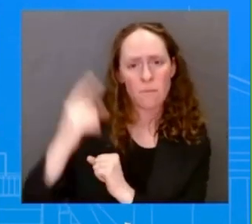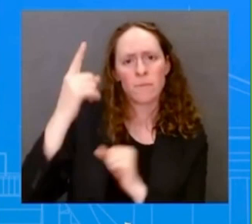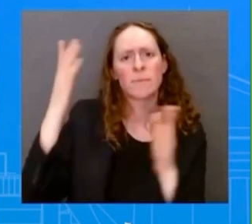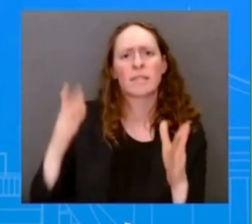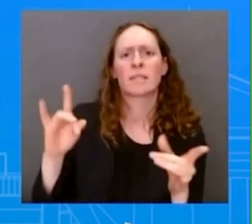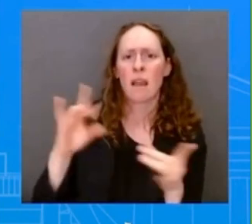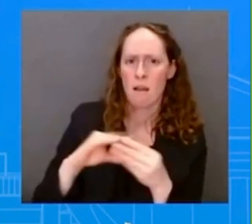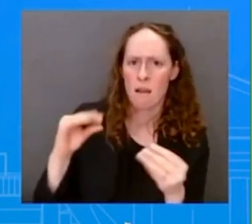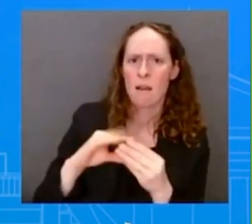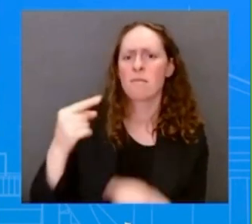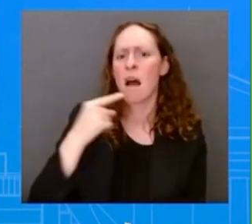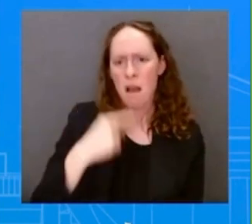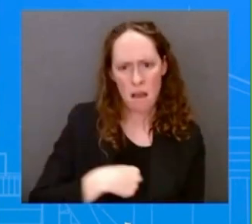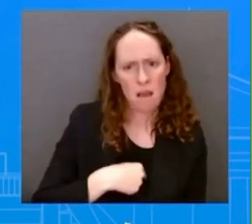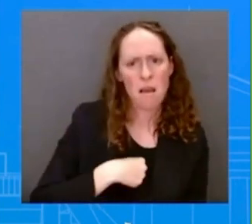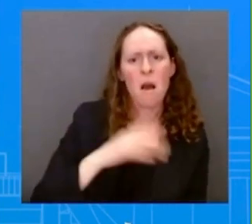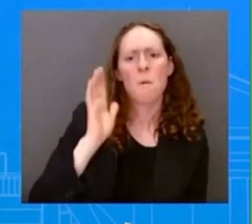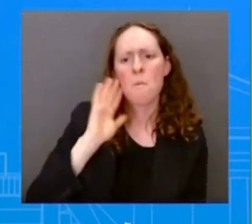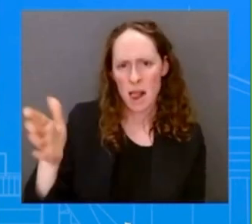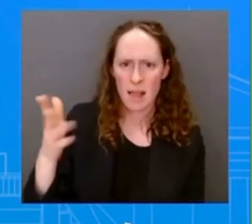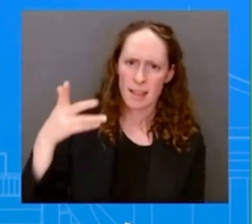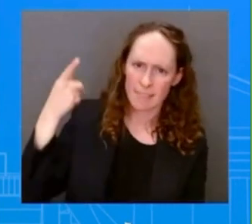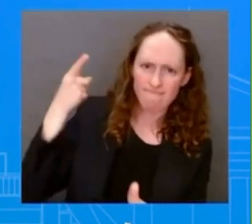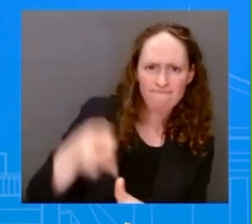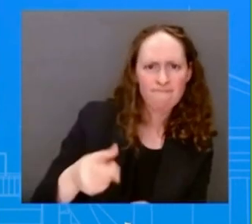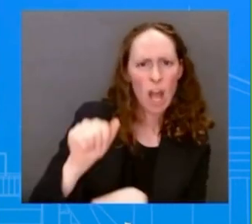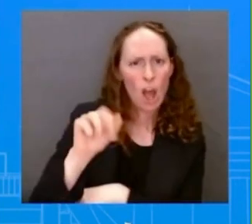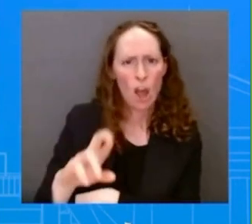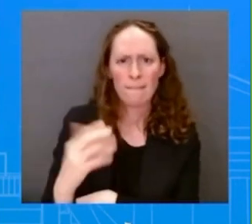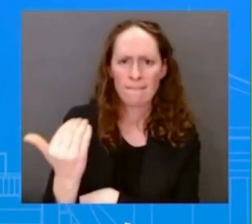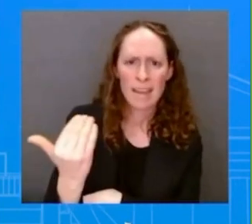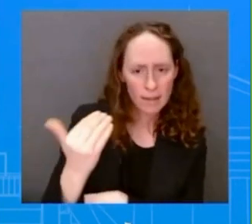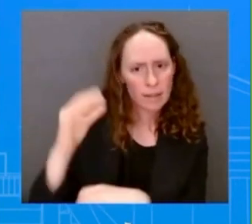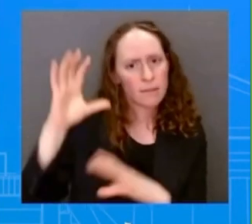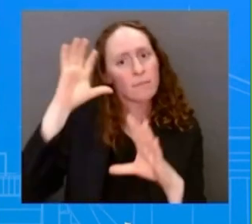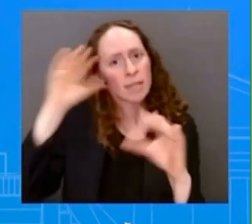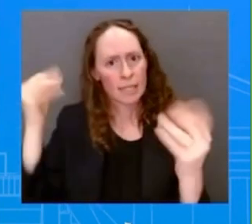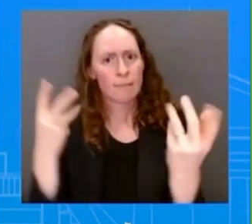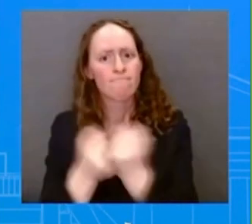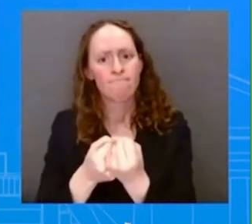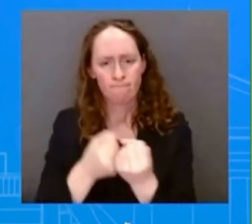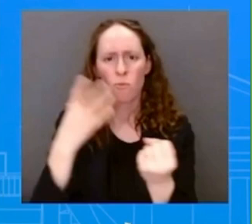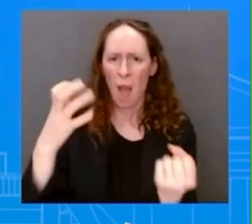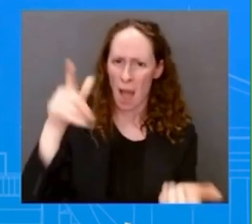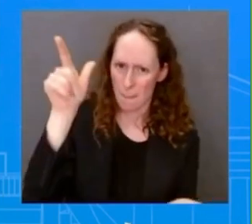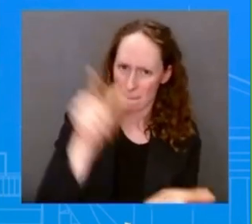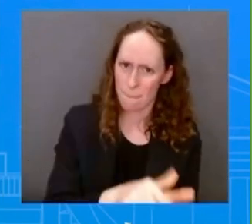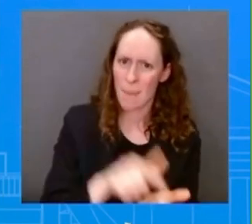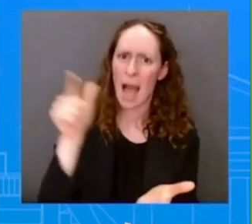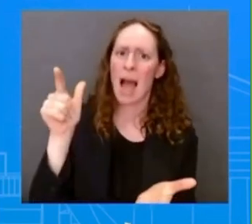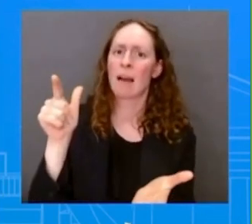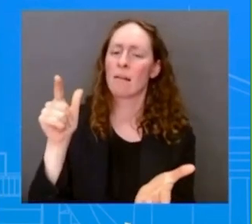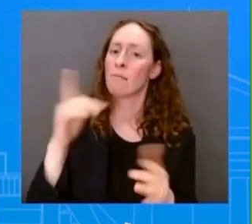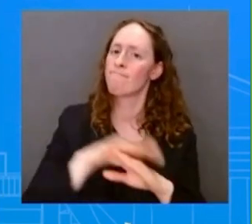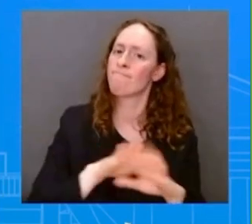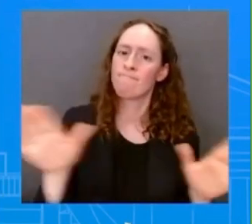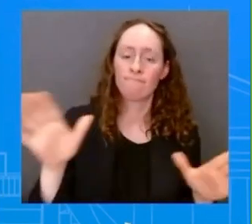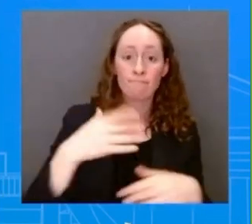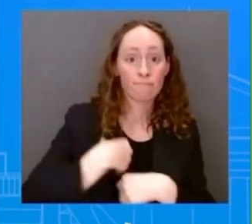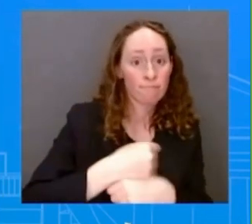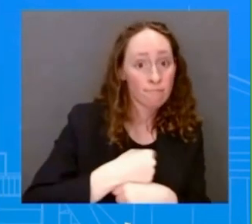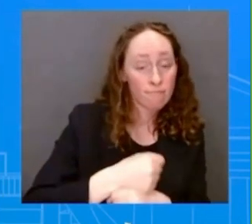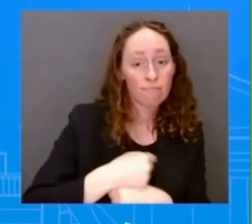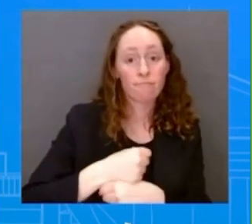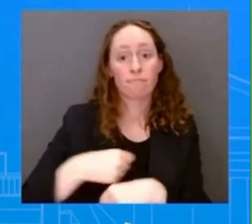banning the sale and manufacture of semi-automatic weapons, but further than that, confiscation? Let's, let me just be very clear. What we're